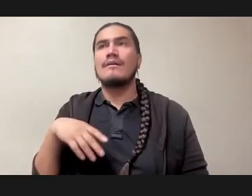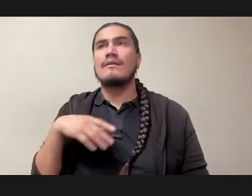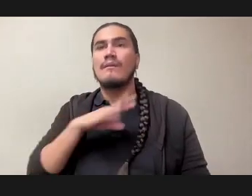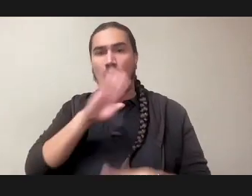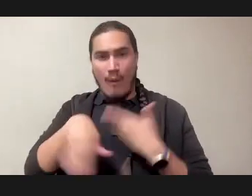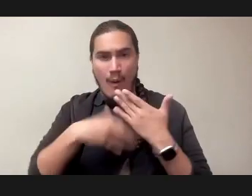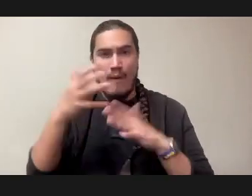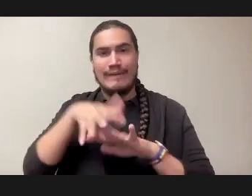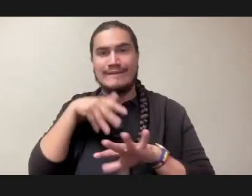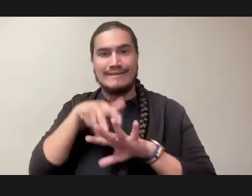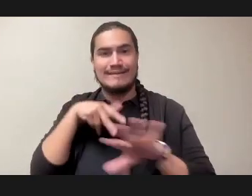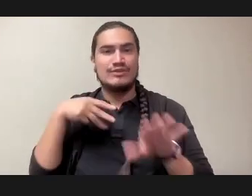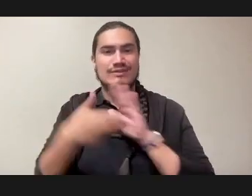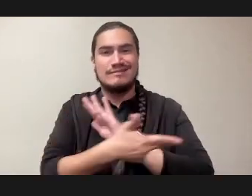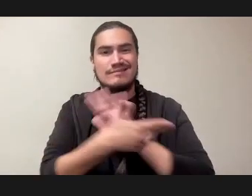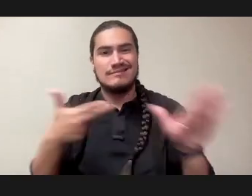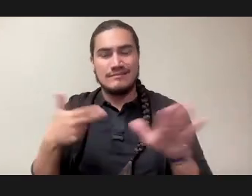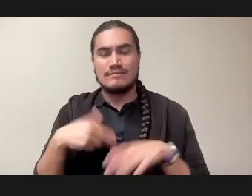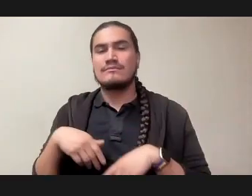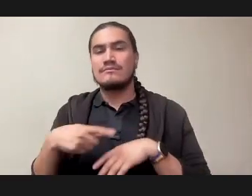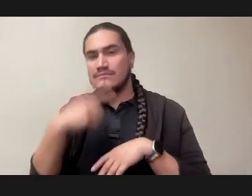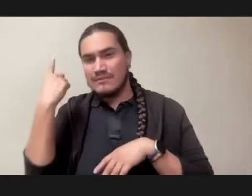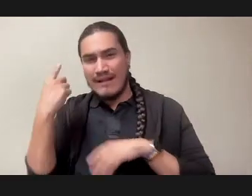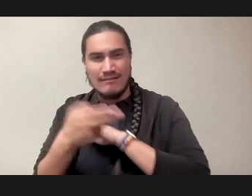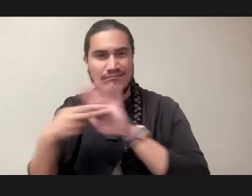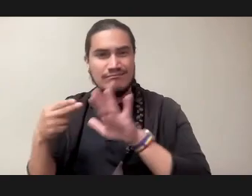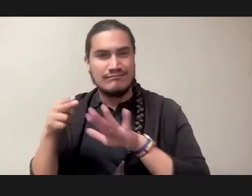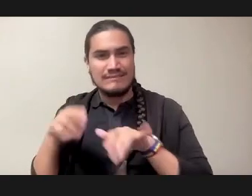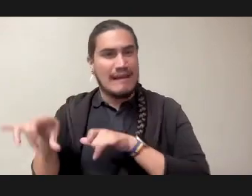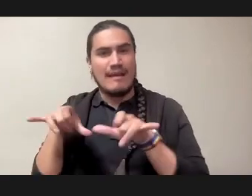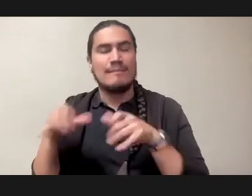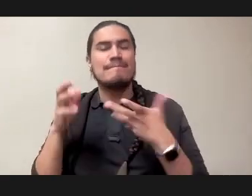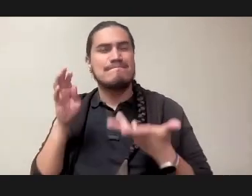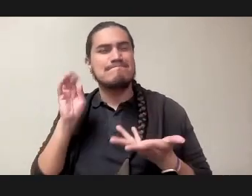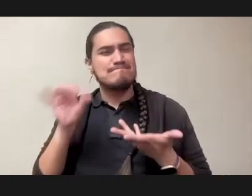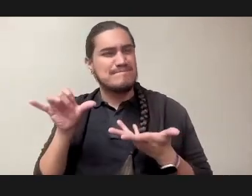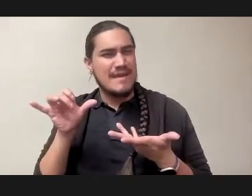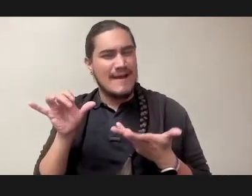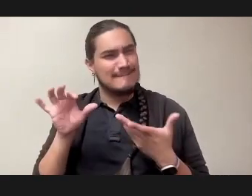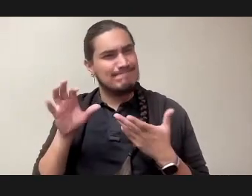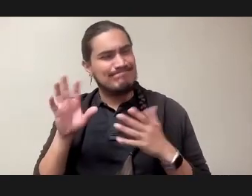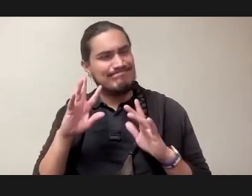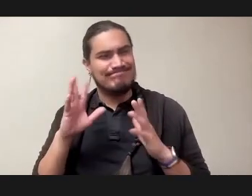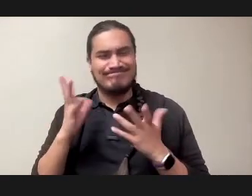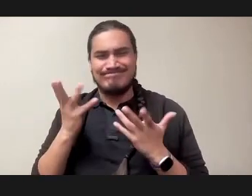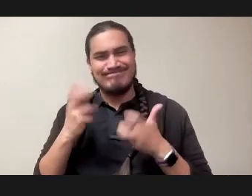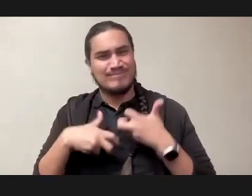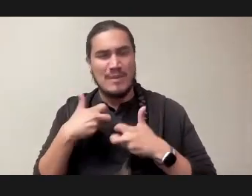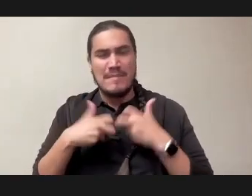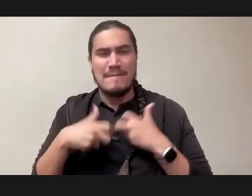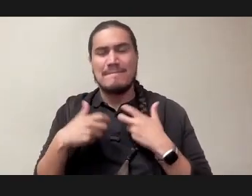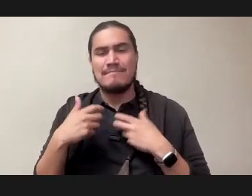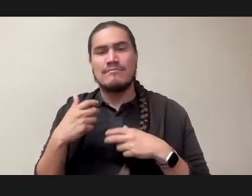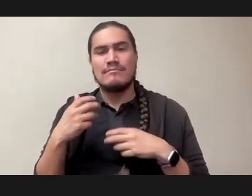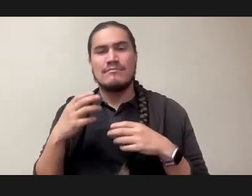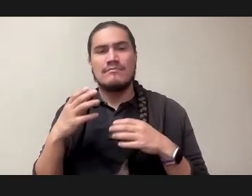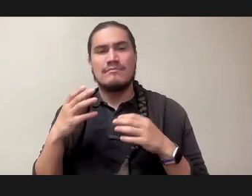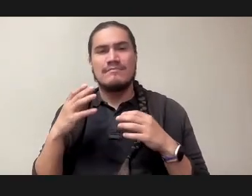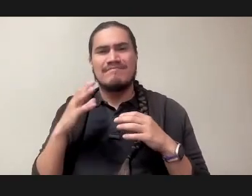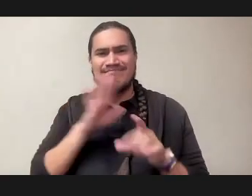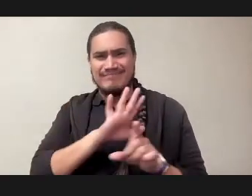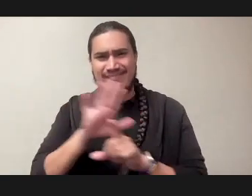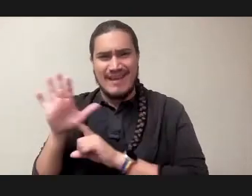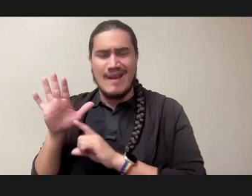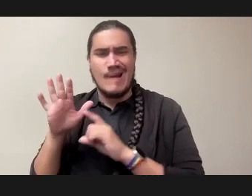Nationwide, North America-wide. Western hemisphere-wide is there's distinctions in philosophy of life and